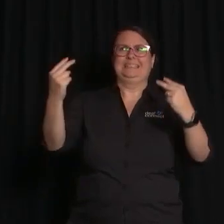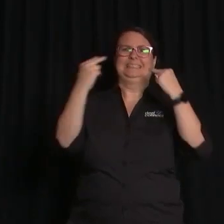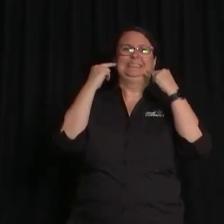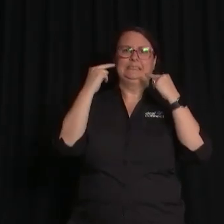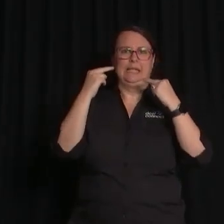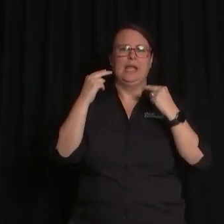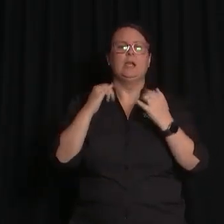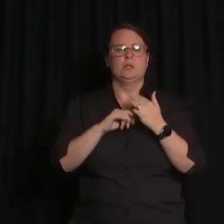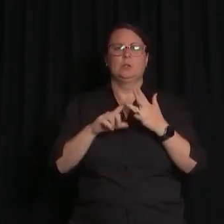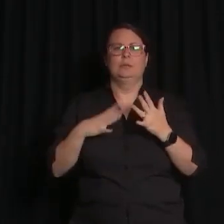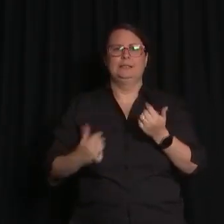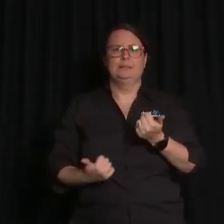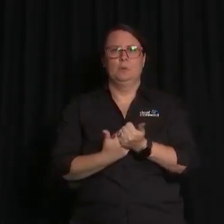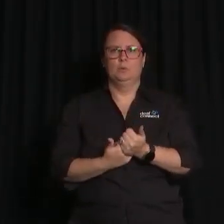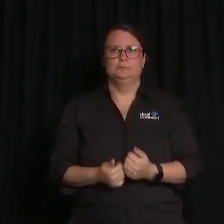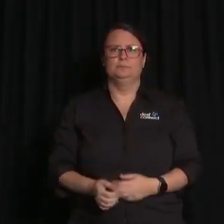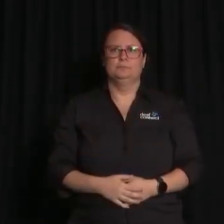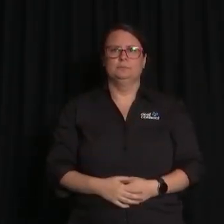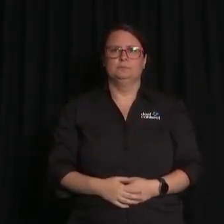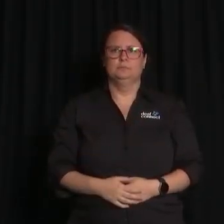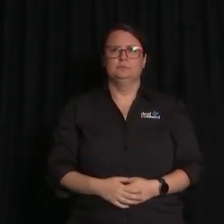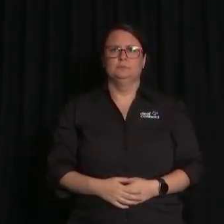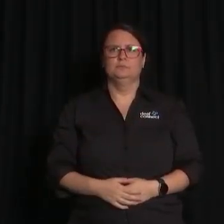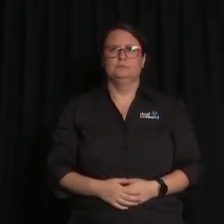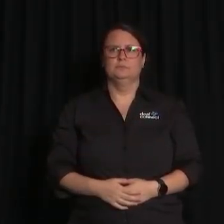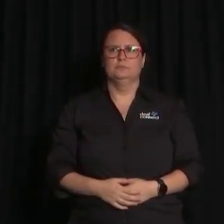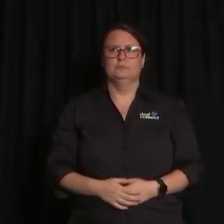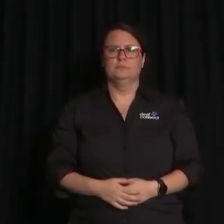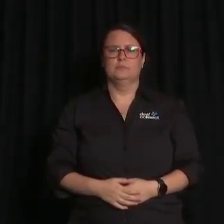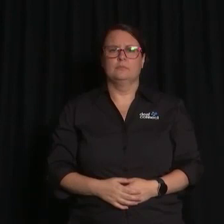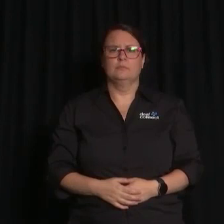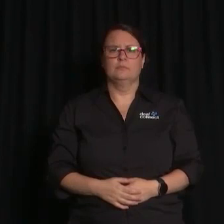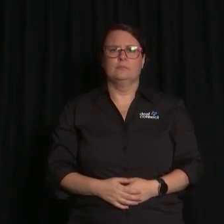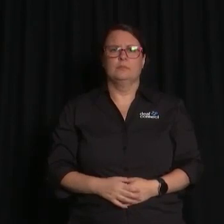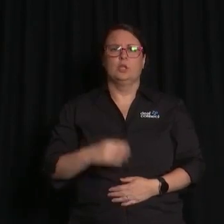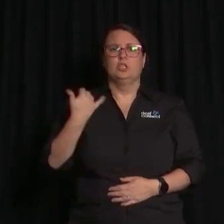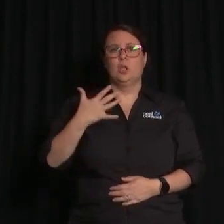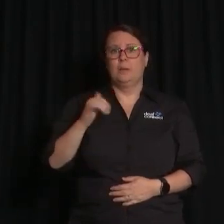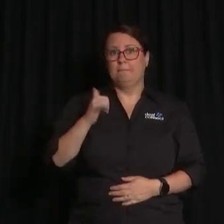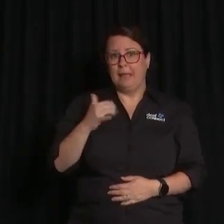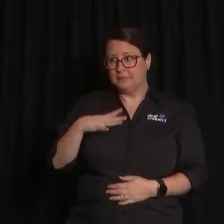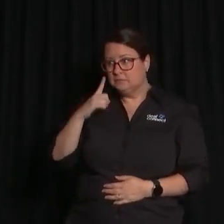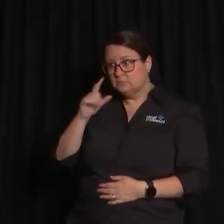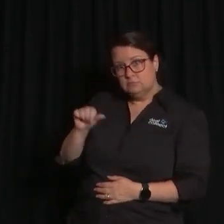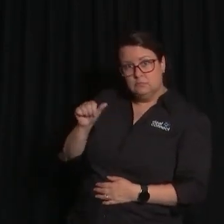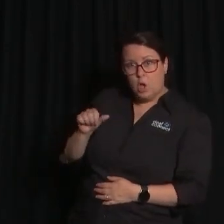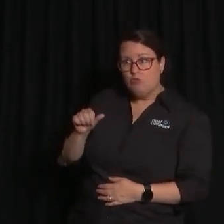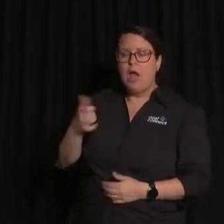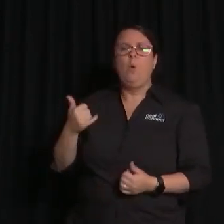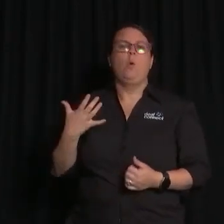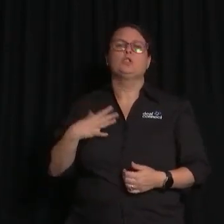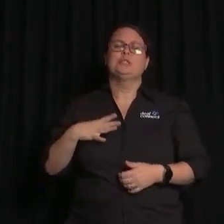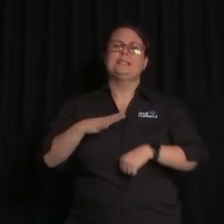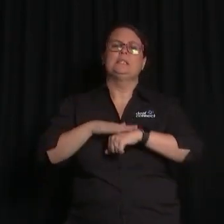need. And if you see someone wearing a sunflower lanyard, they may need a little helping hand or perhaps just a little extra time.